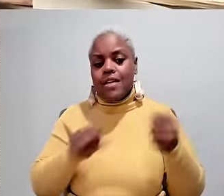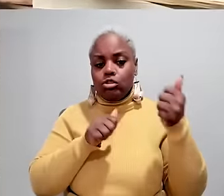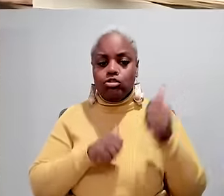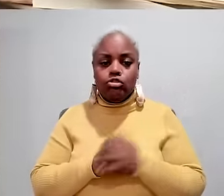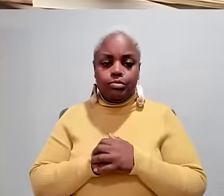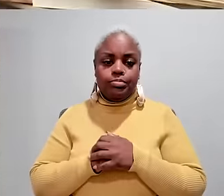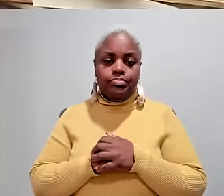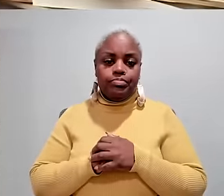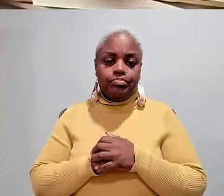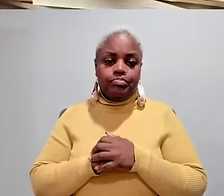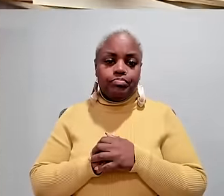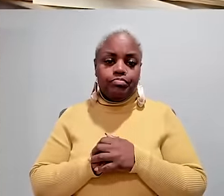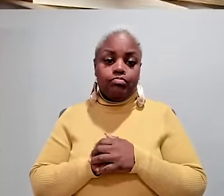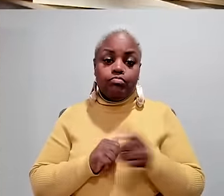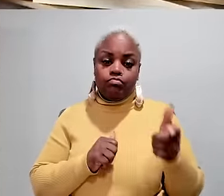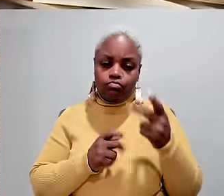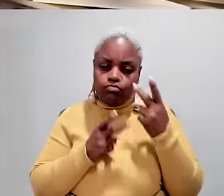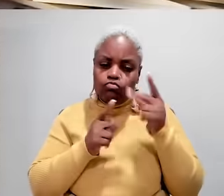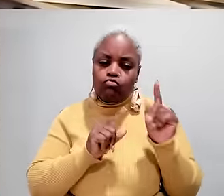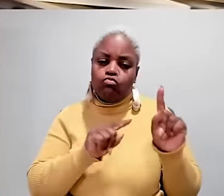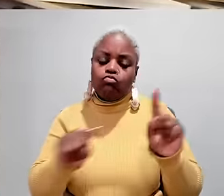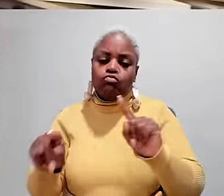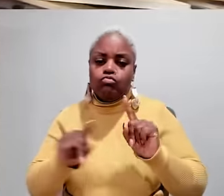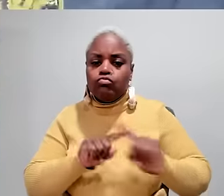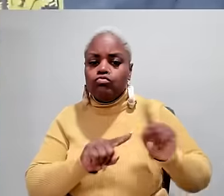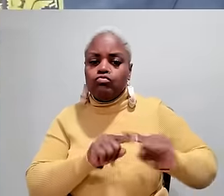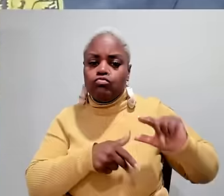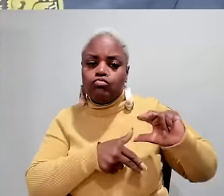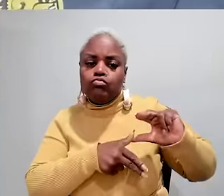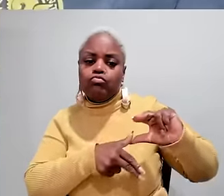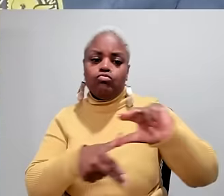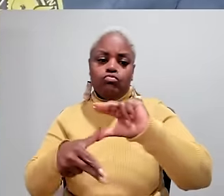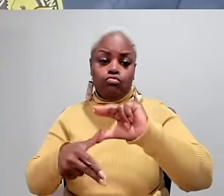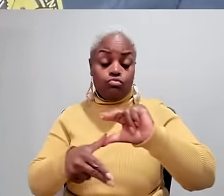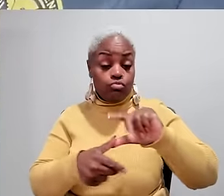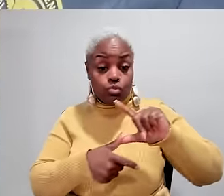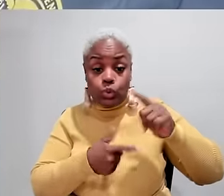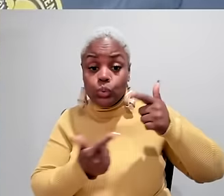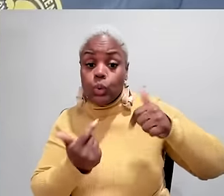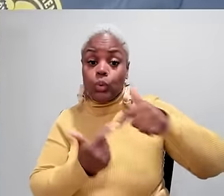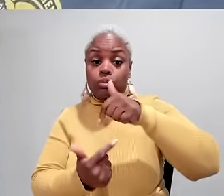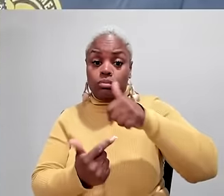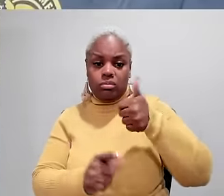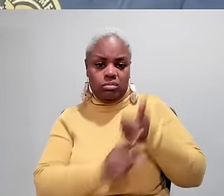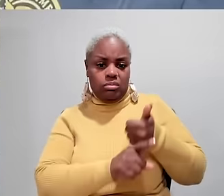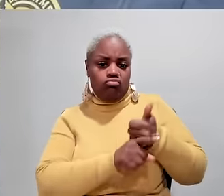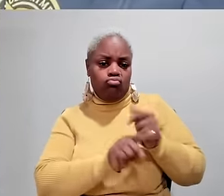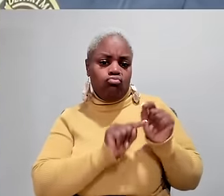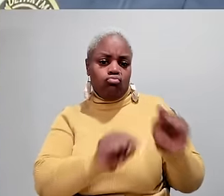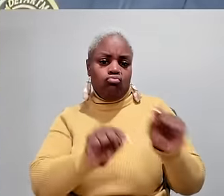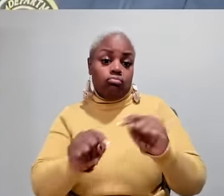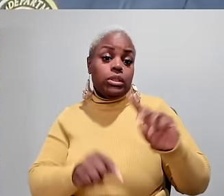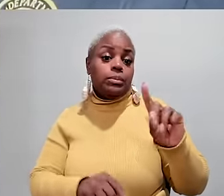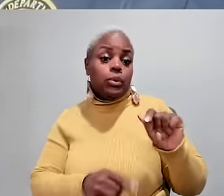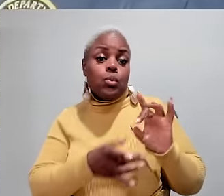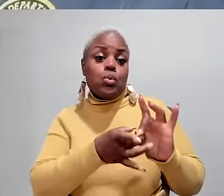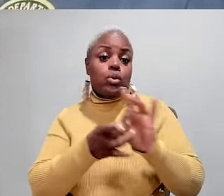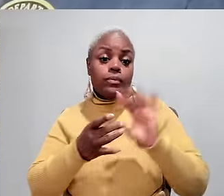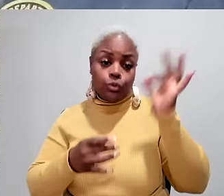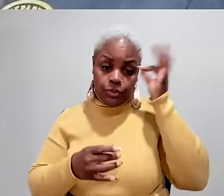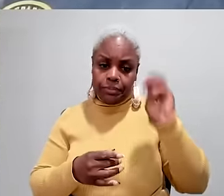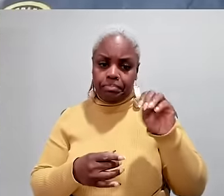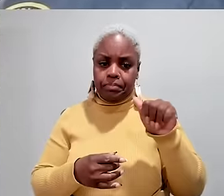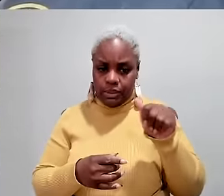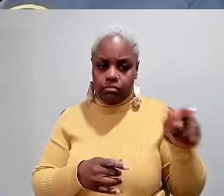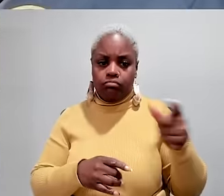FEMA's disability experts to disasters faster, and has visited multiple hurricane and tornado sites himself.